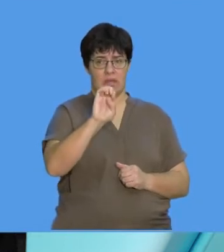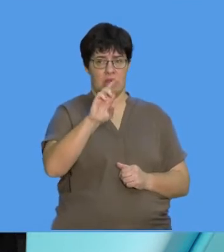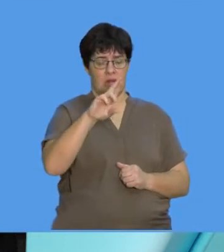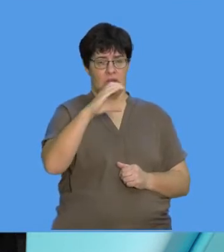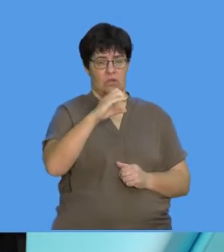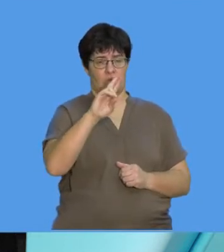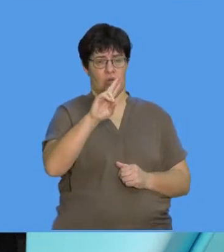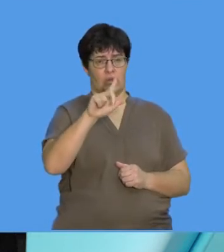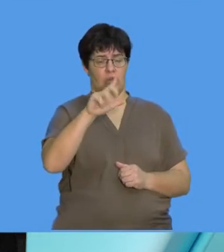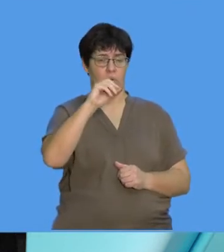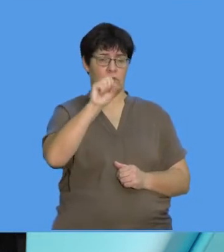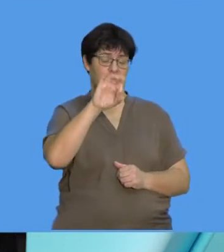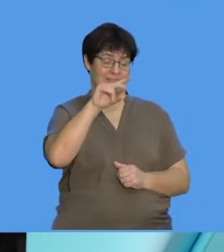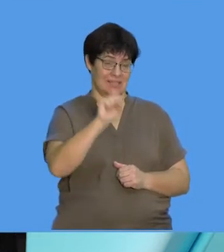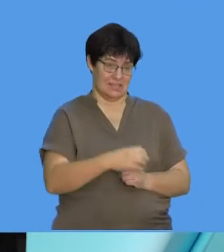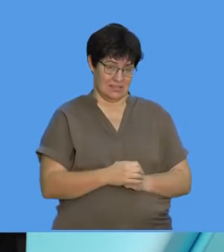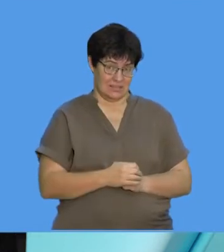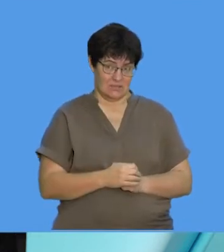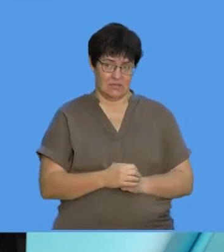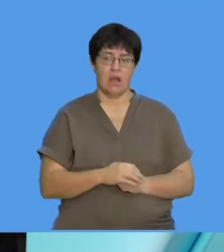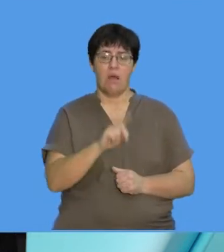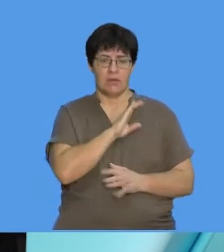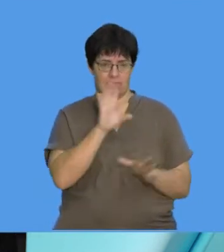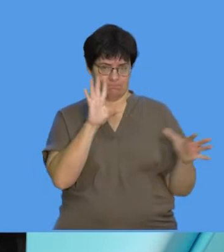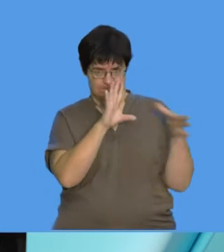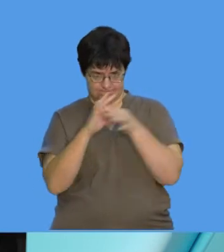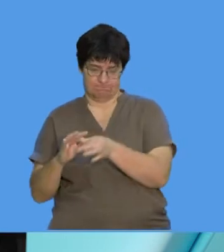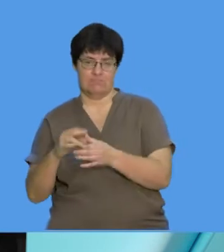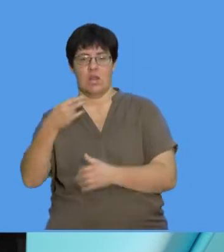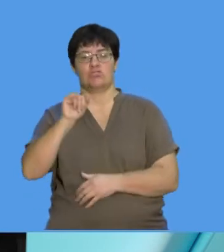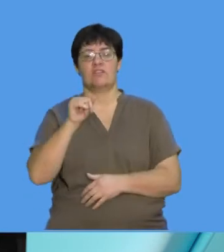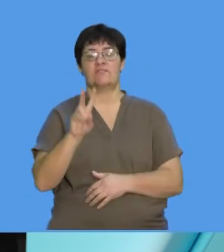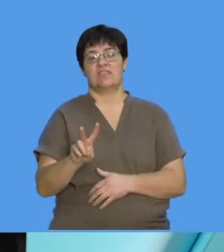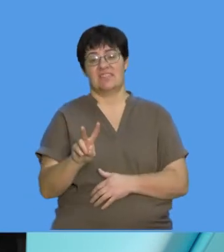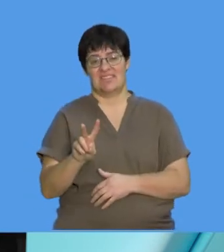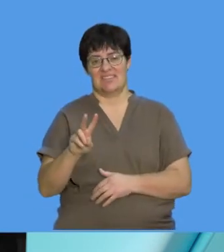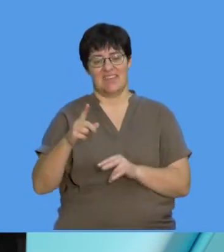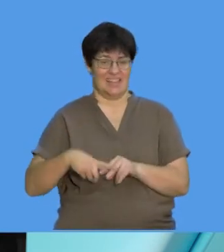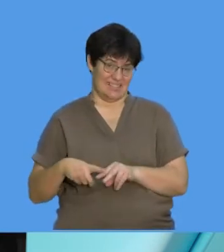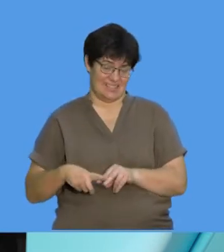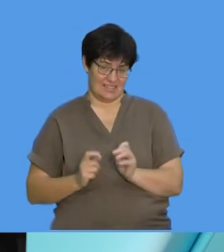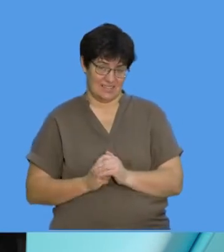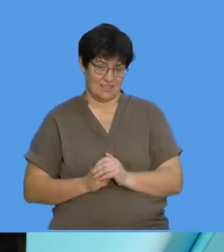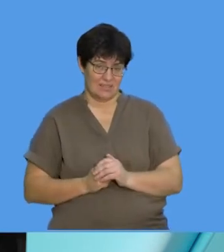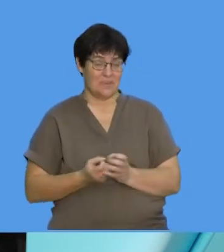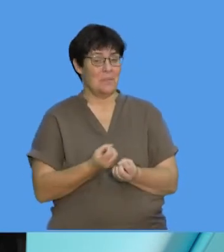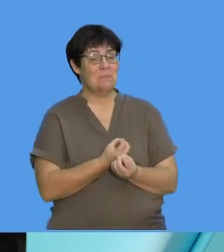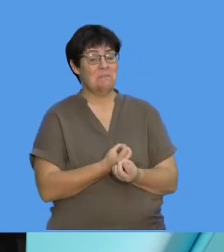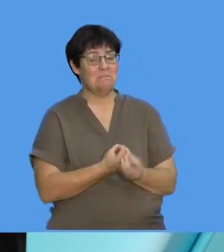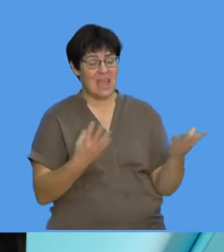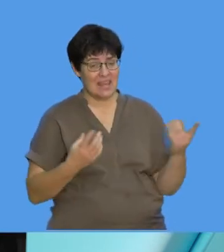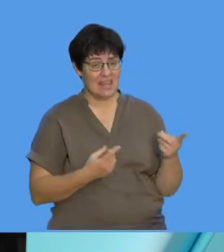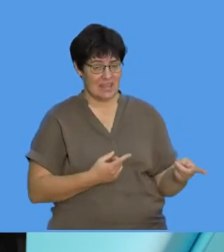often, it's a disease that we link with HIV AIDS. Okay, because what happens is, if lots of times,